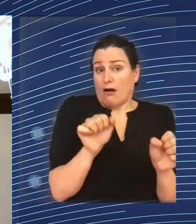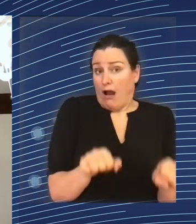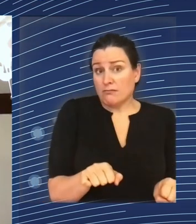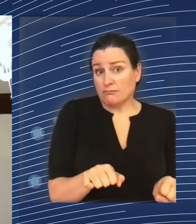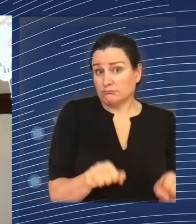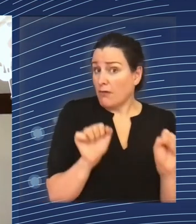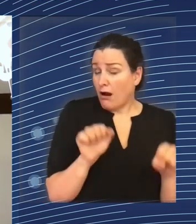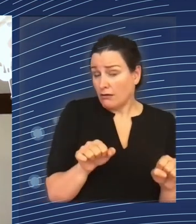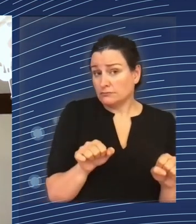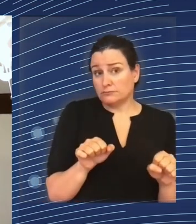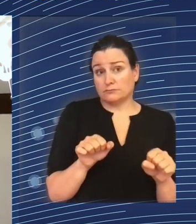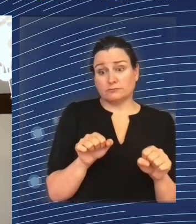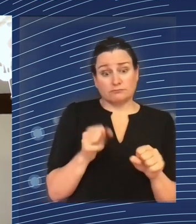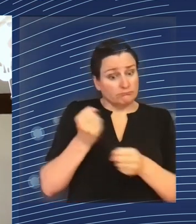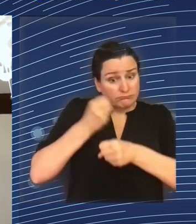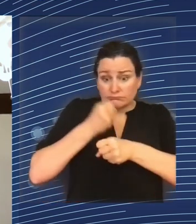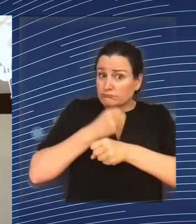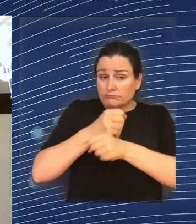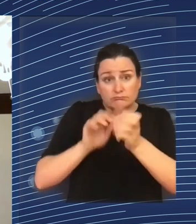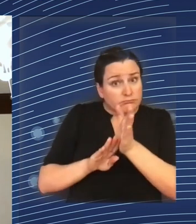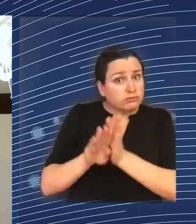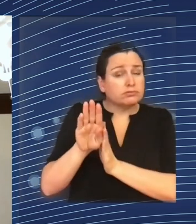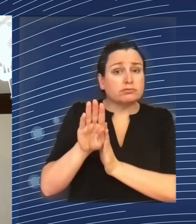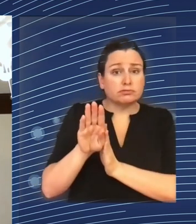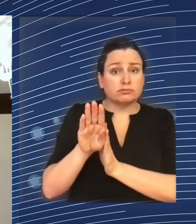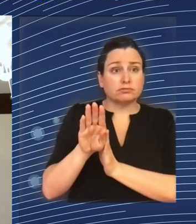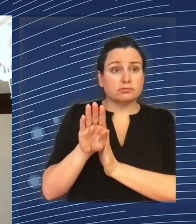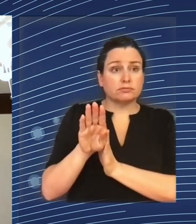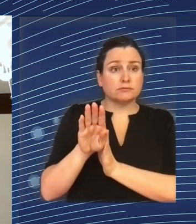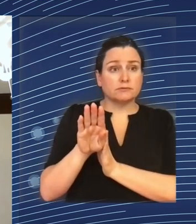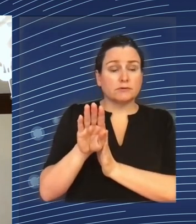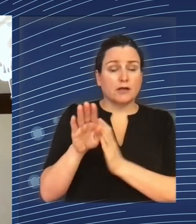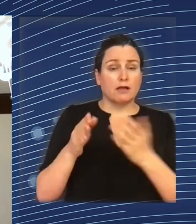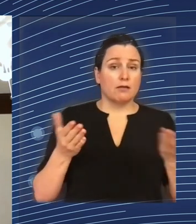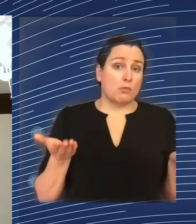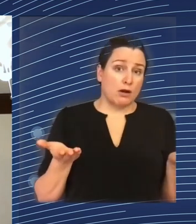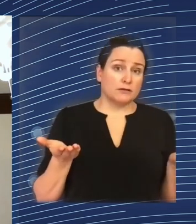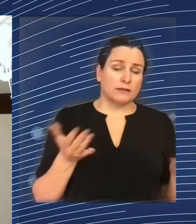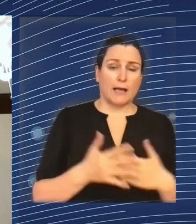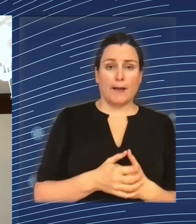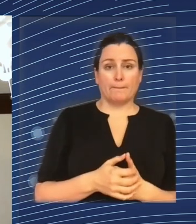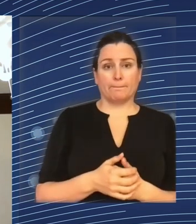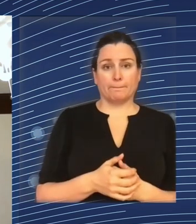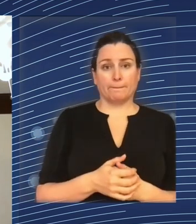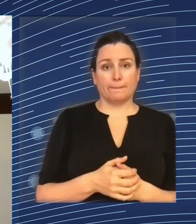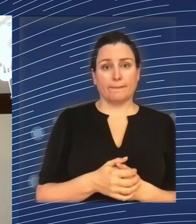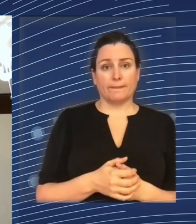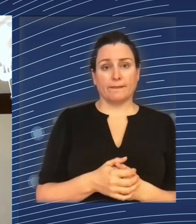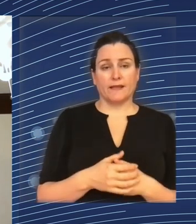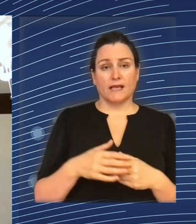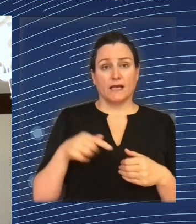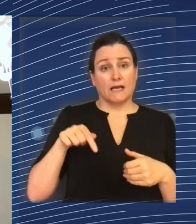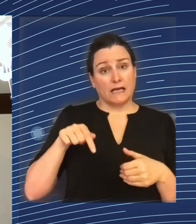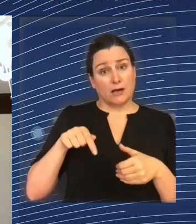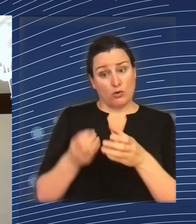miracles in peripheral places. What do they have in common? Well, they have in common that the sectors in which the growth has